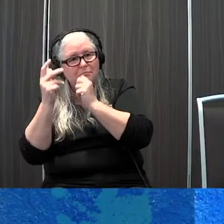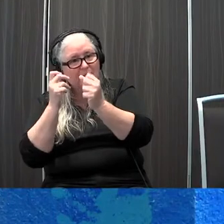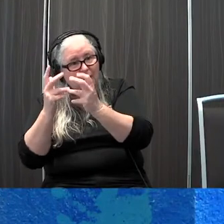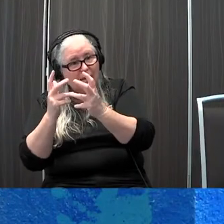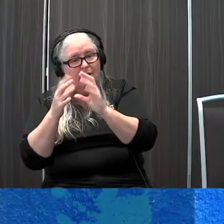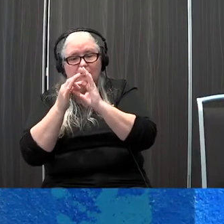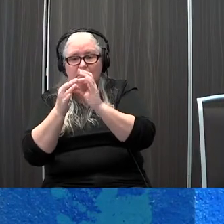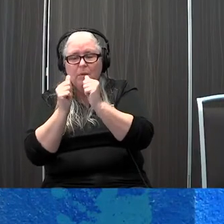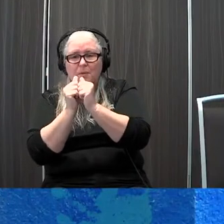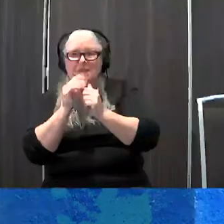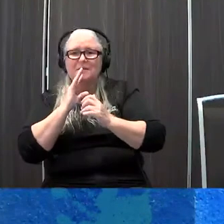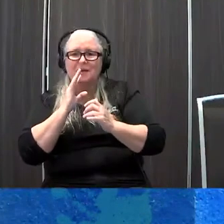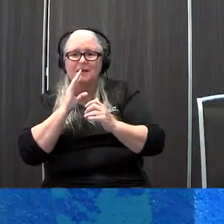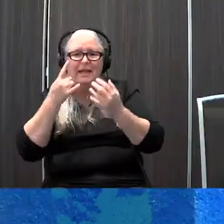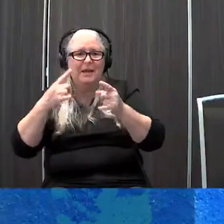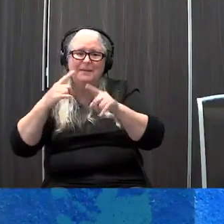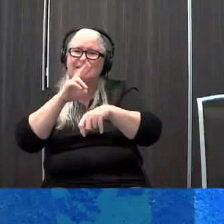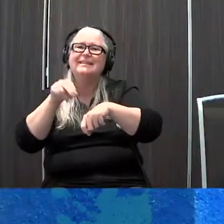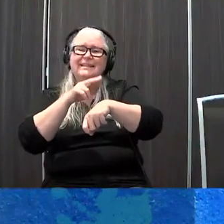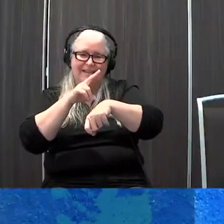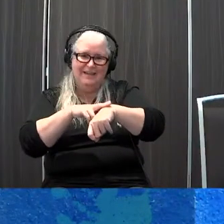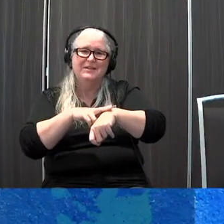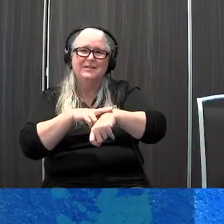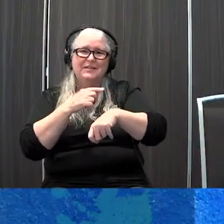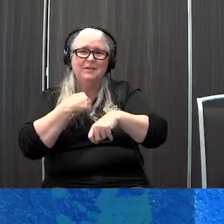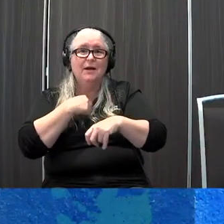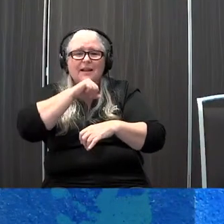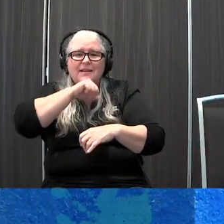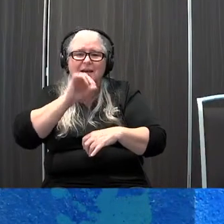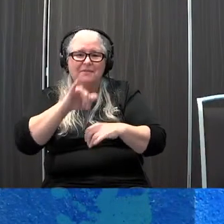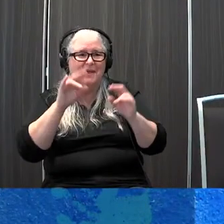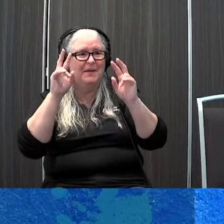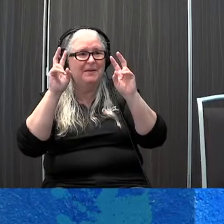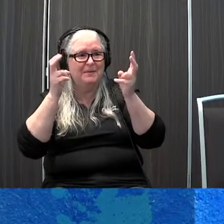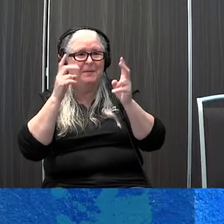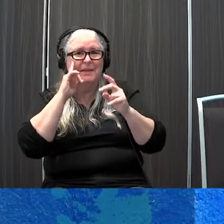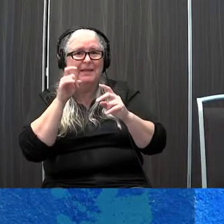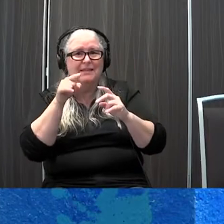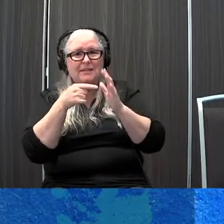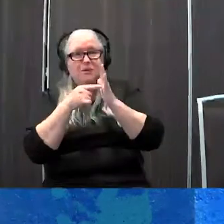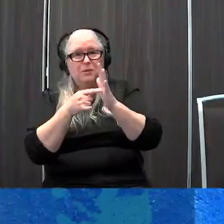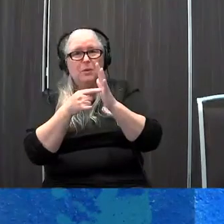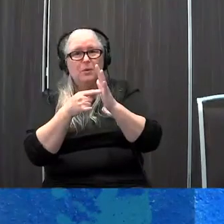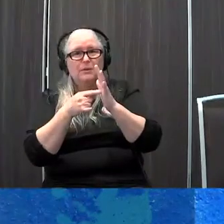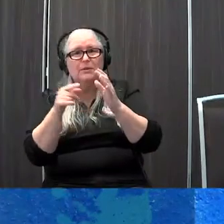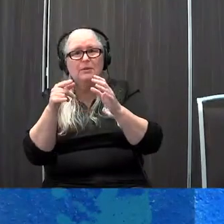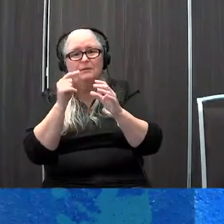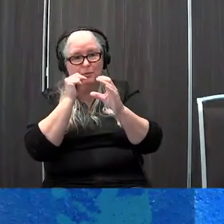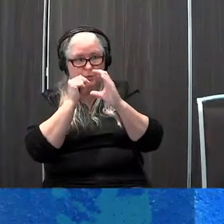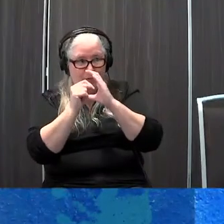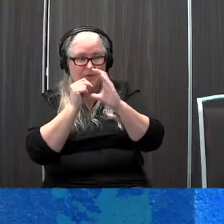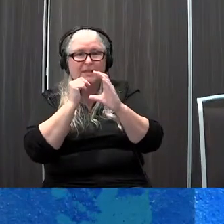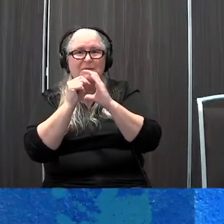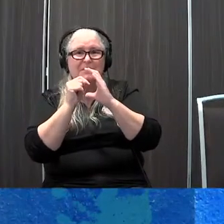etc. happens naturally so I love that quote because what that shows us is that total communication